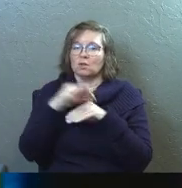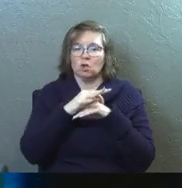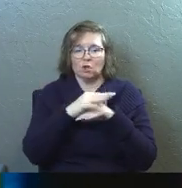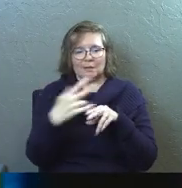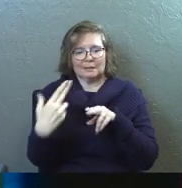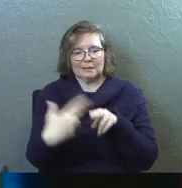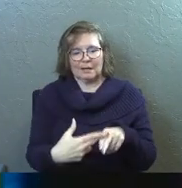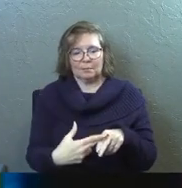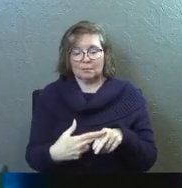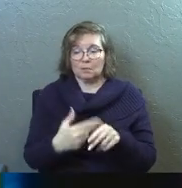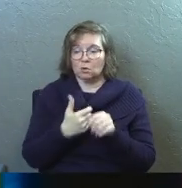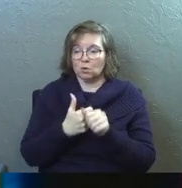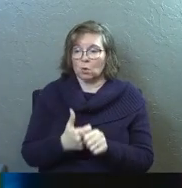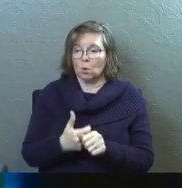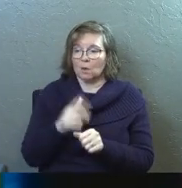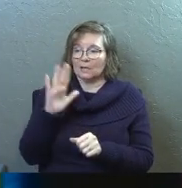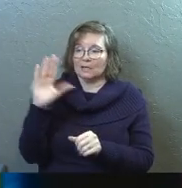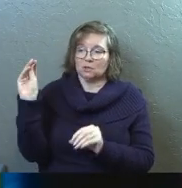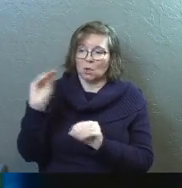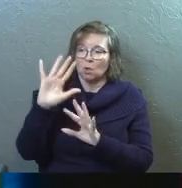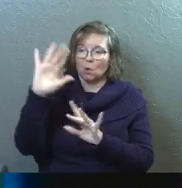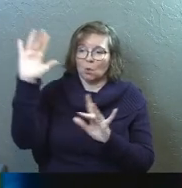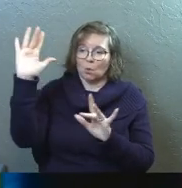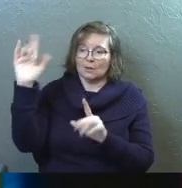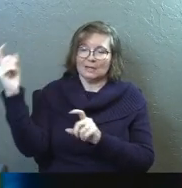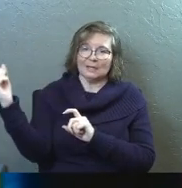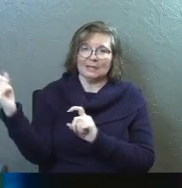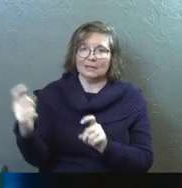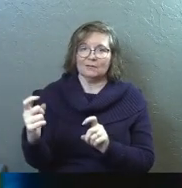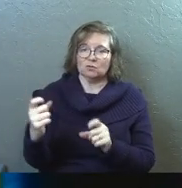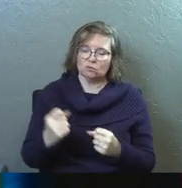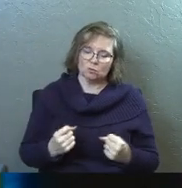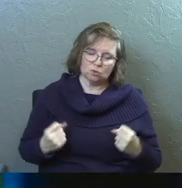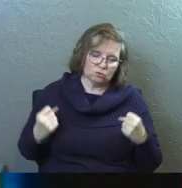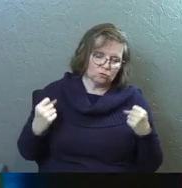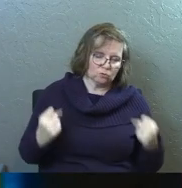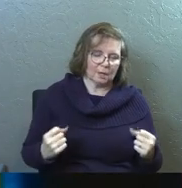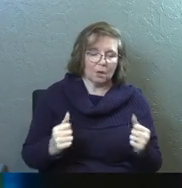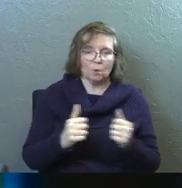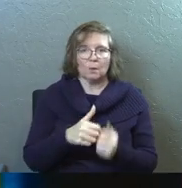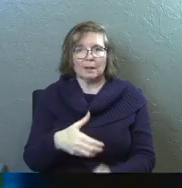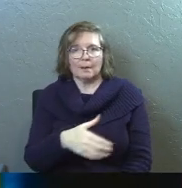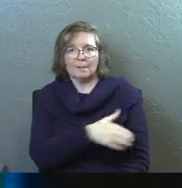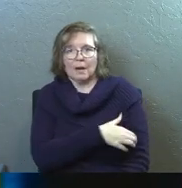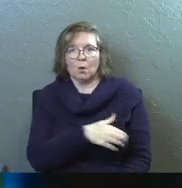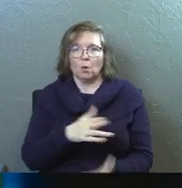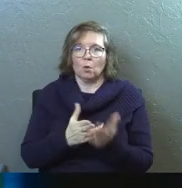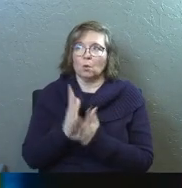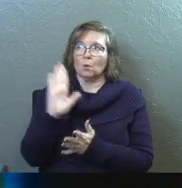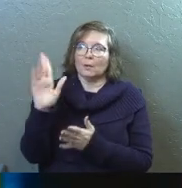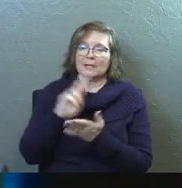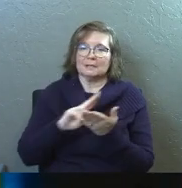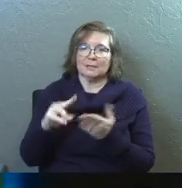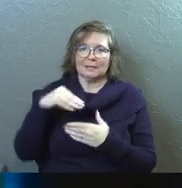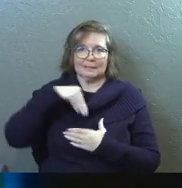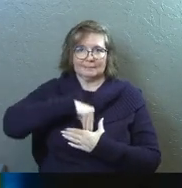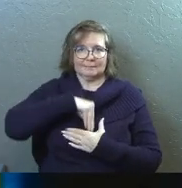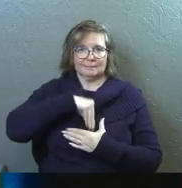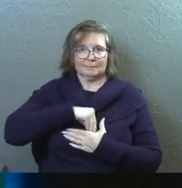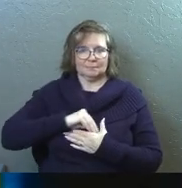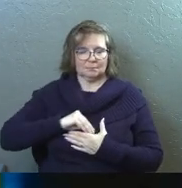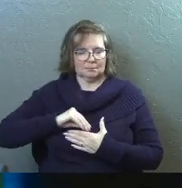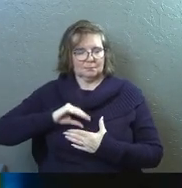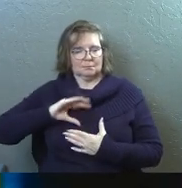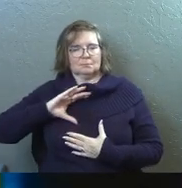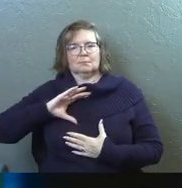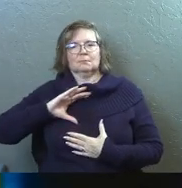named that according to the riches of his glory, he may grant you to be strengthened with power through his spirit in your inner being so